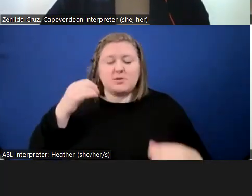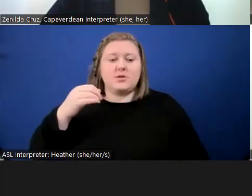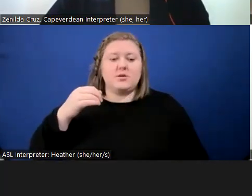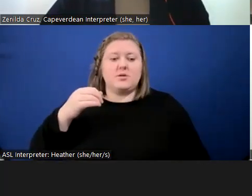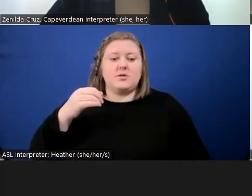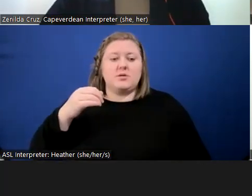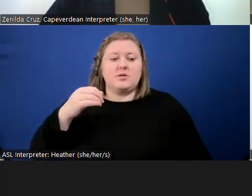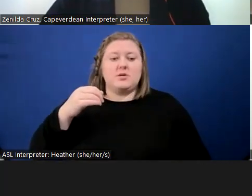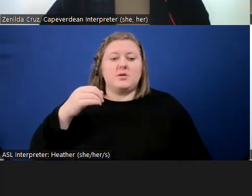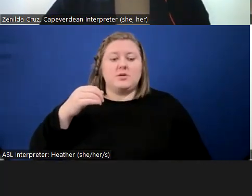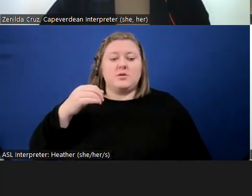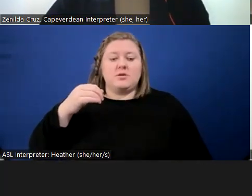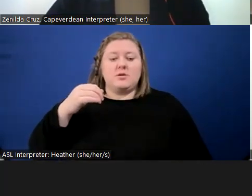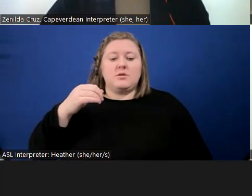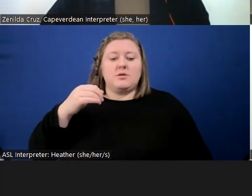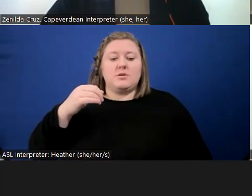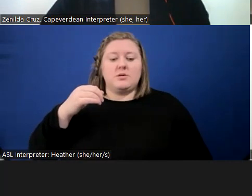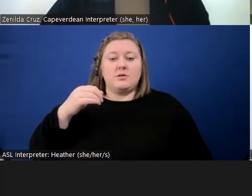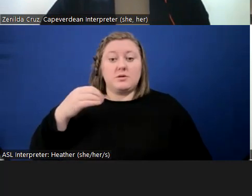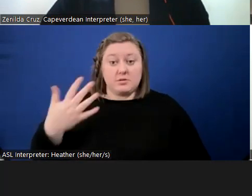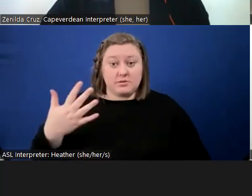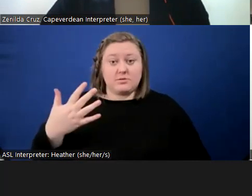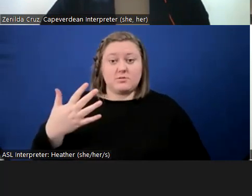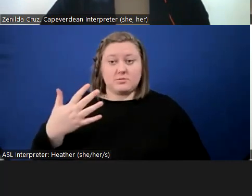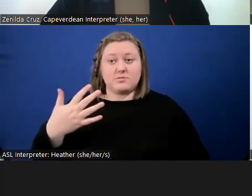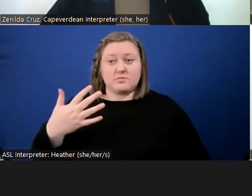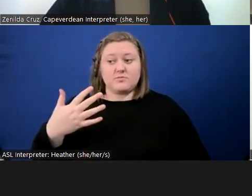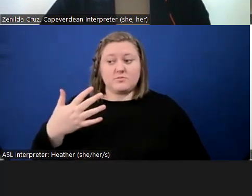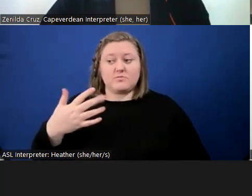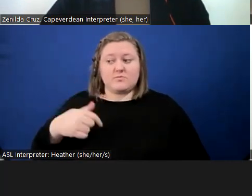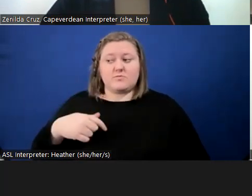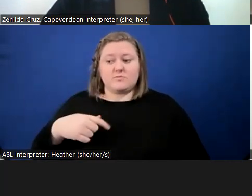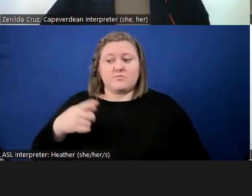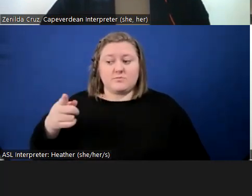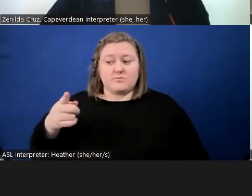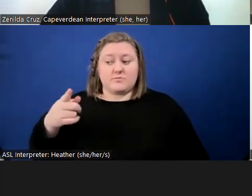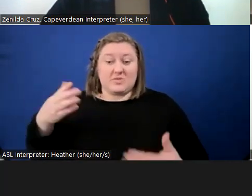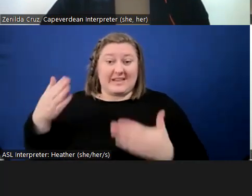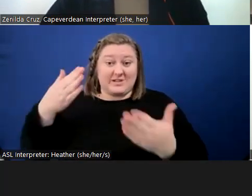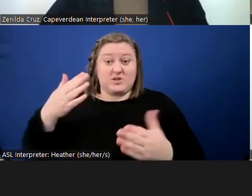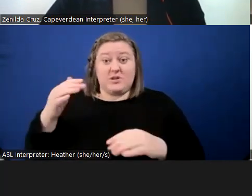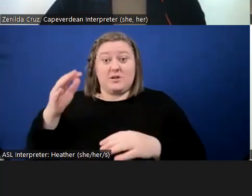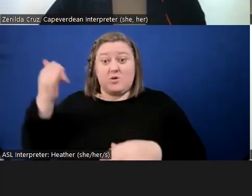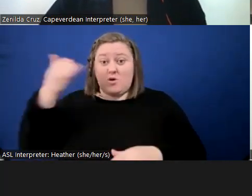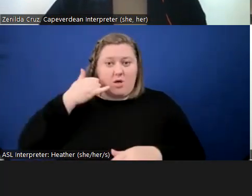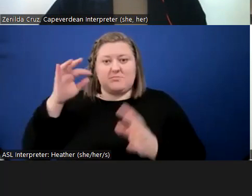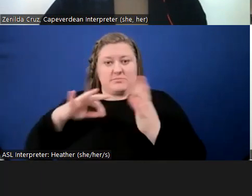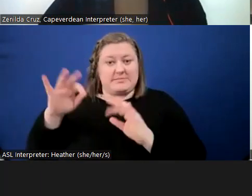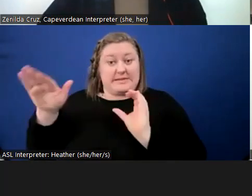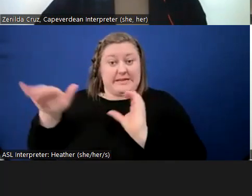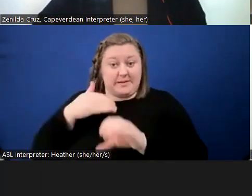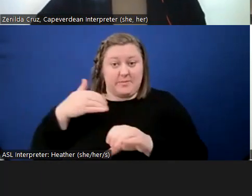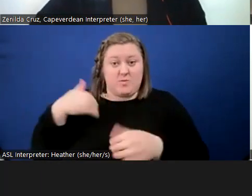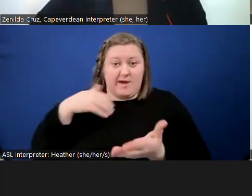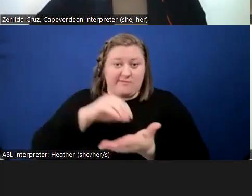to the suggestion about an email so that there's record. I wonder, and I